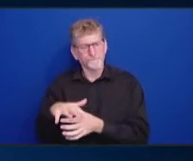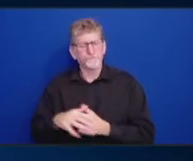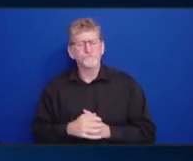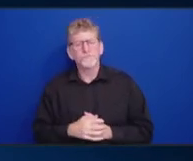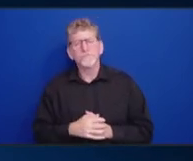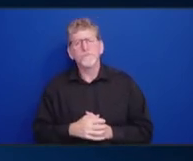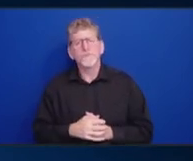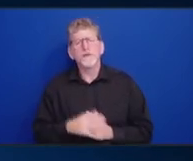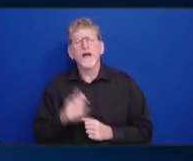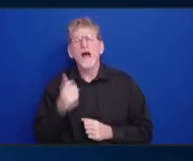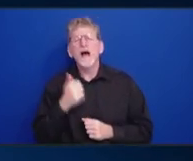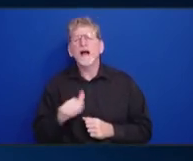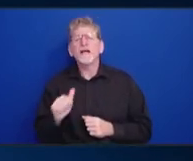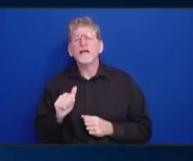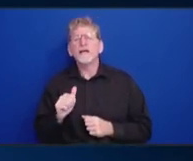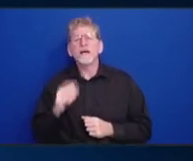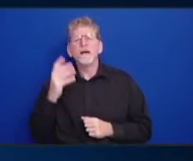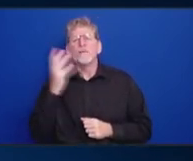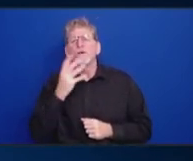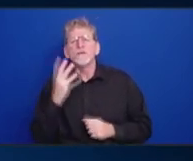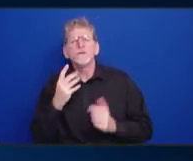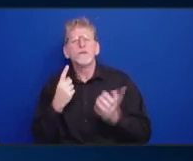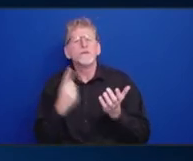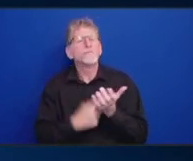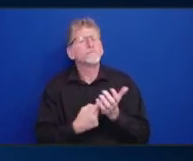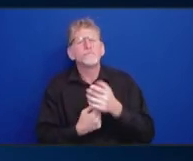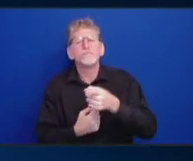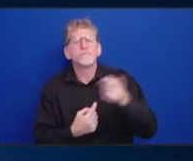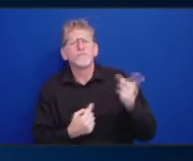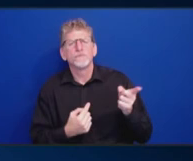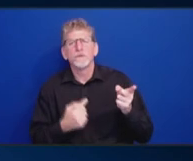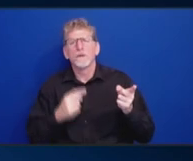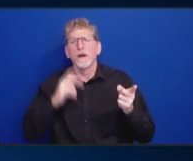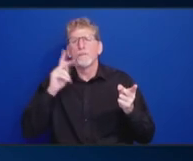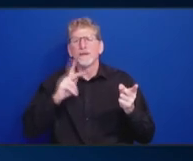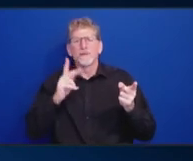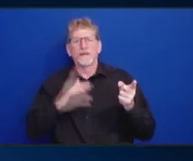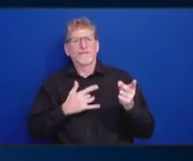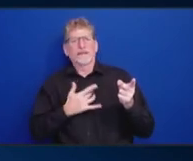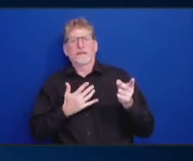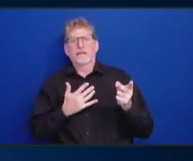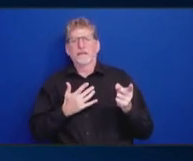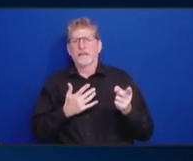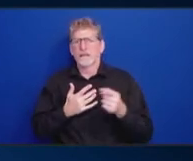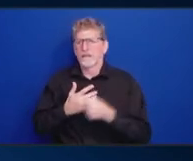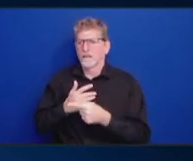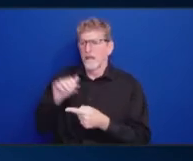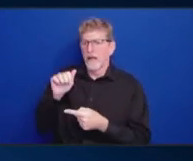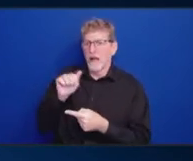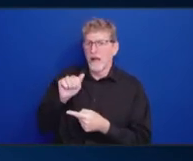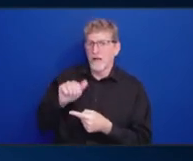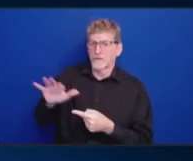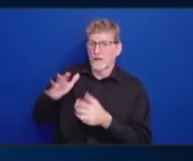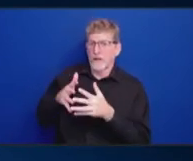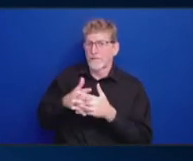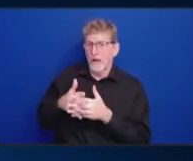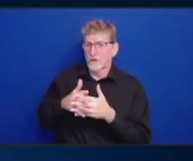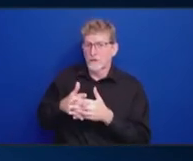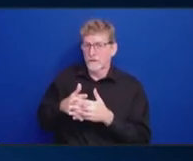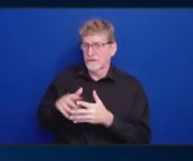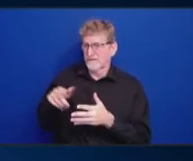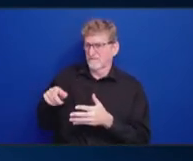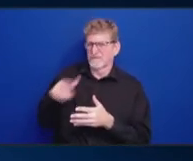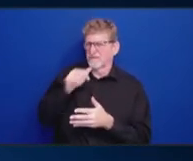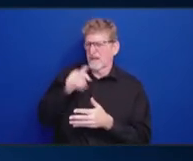people in this country does not feel like we are at the table. If this commission does not even want to take on immigration, it's, I think it's going to be